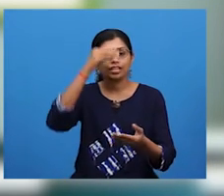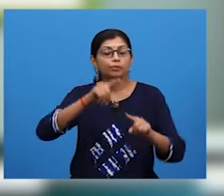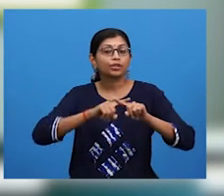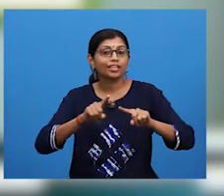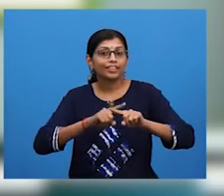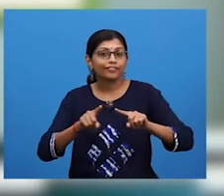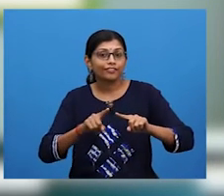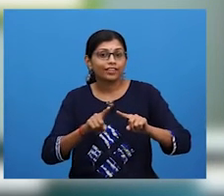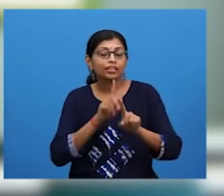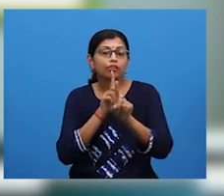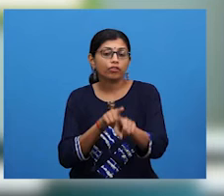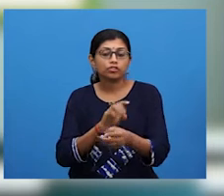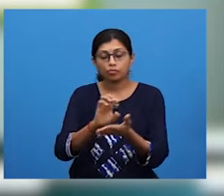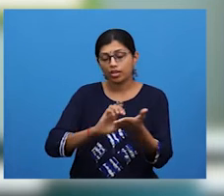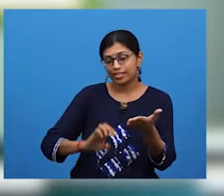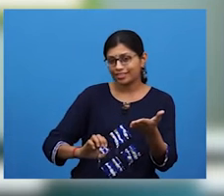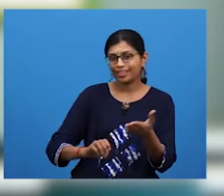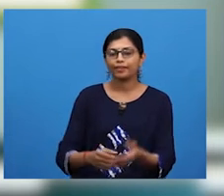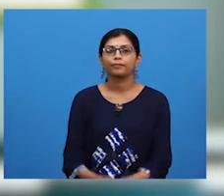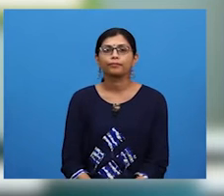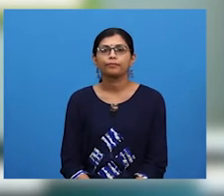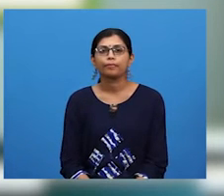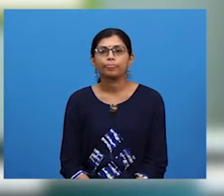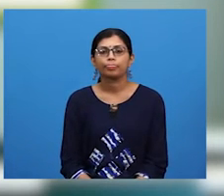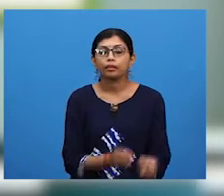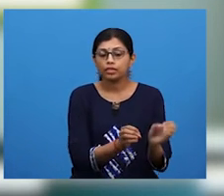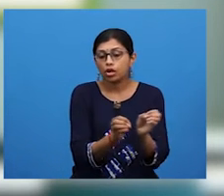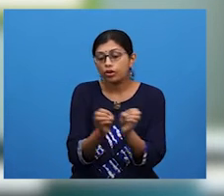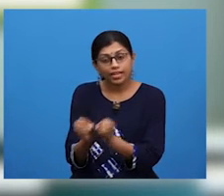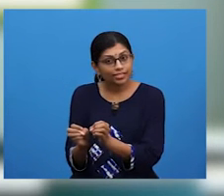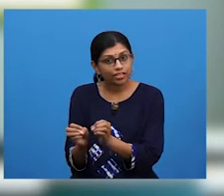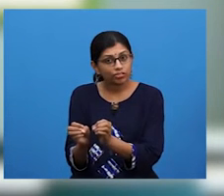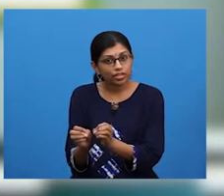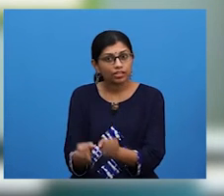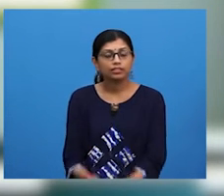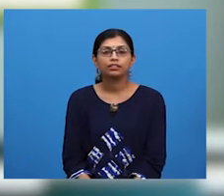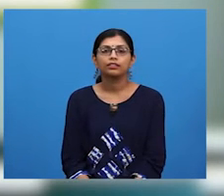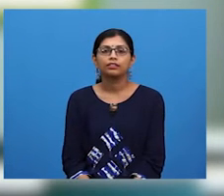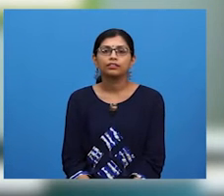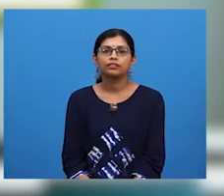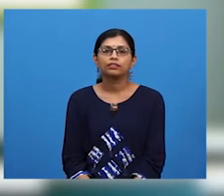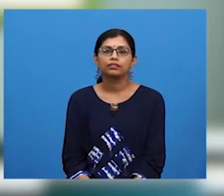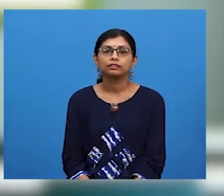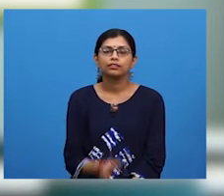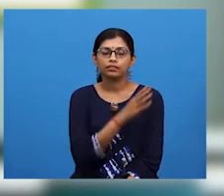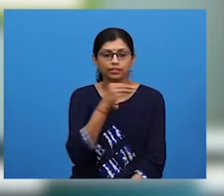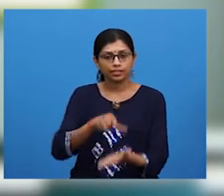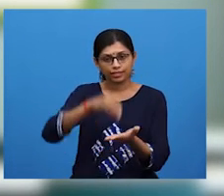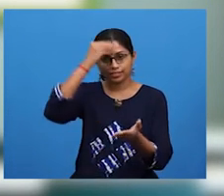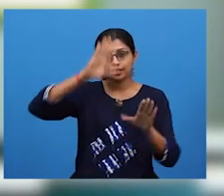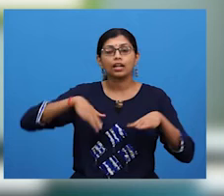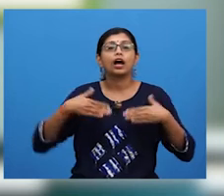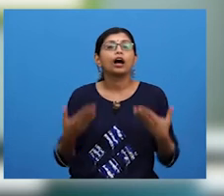of response essays. The organization in a response essay and learn